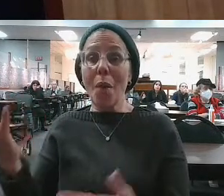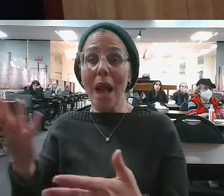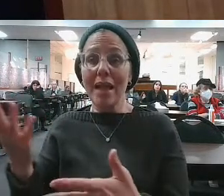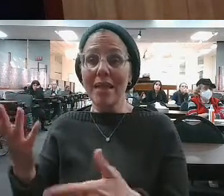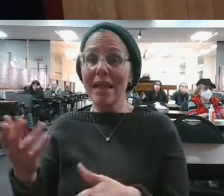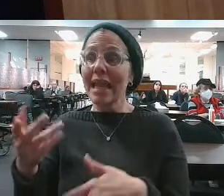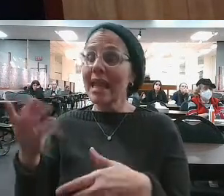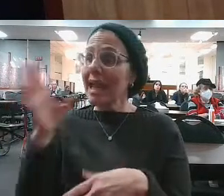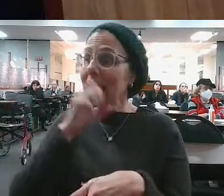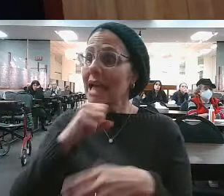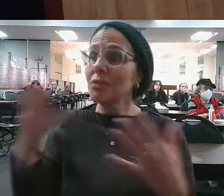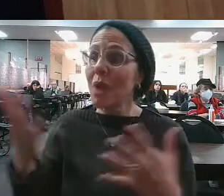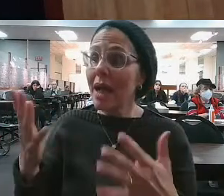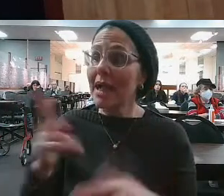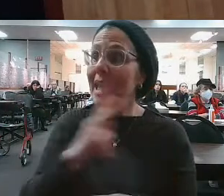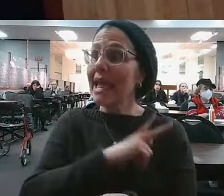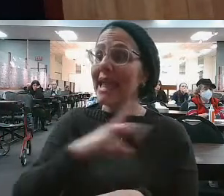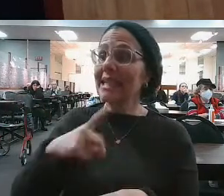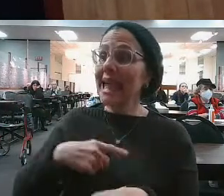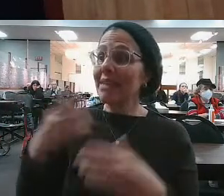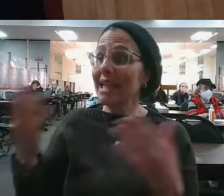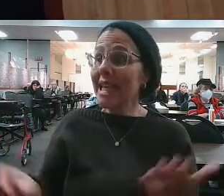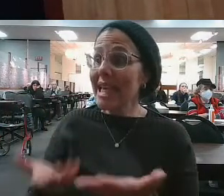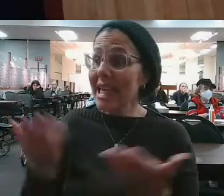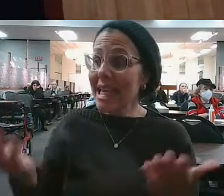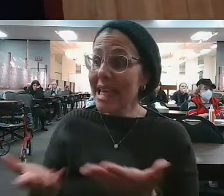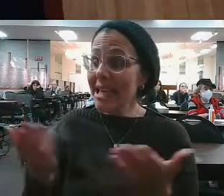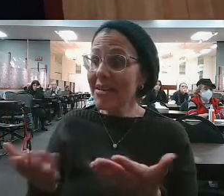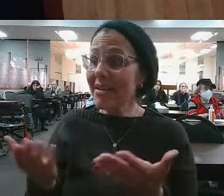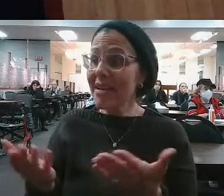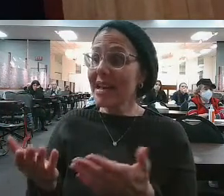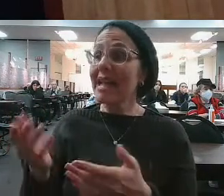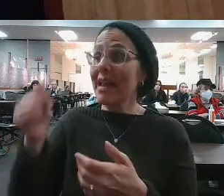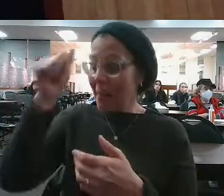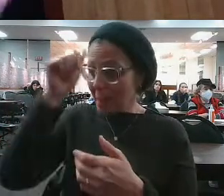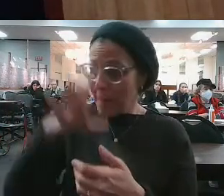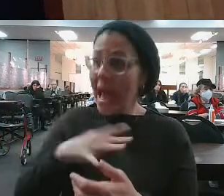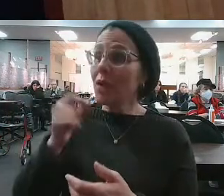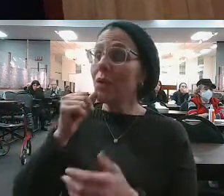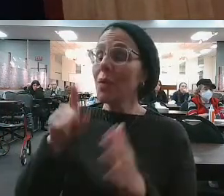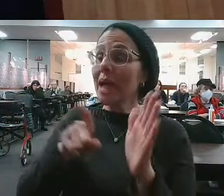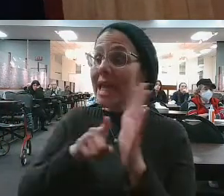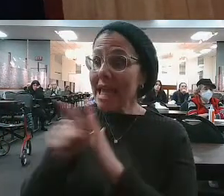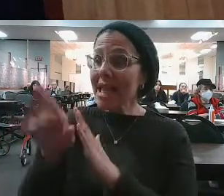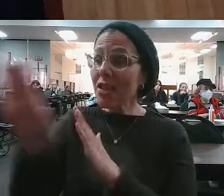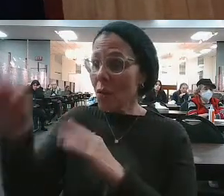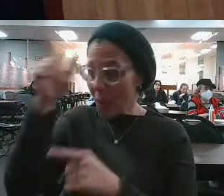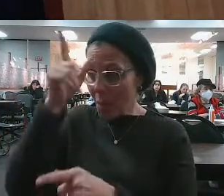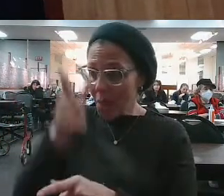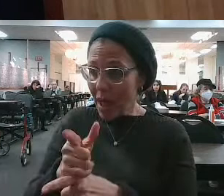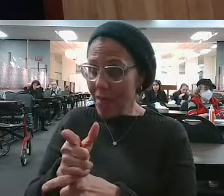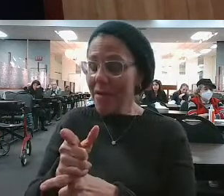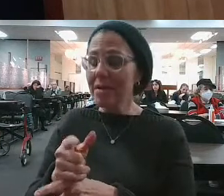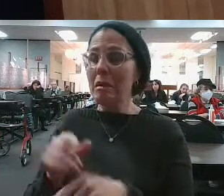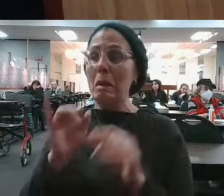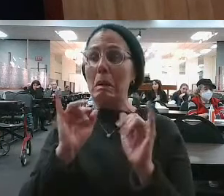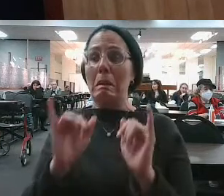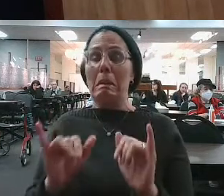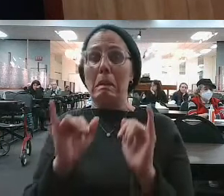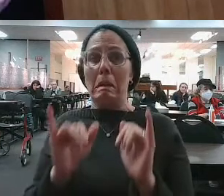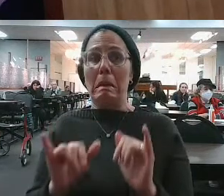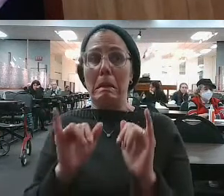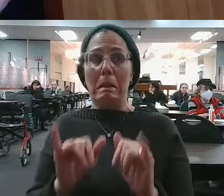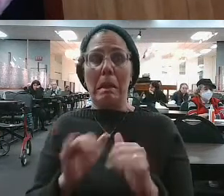exact retribution on the man who killed our brother. David HaMelech becomes very scared. Ba'os HaShad Nesiyari David.